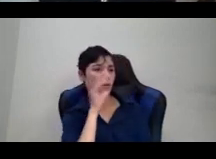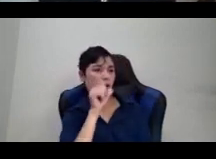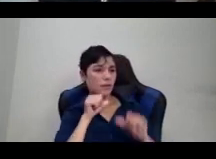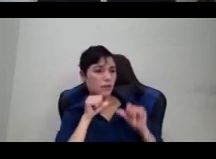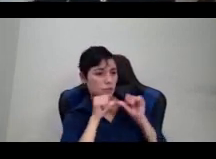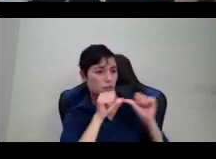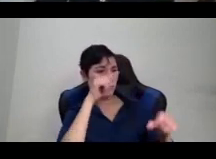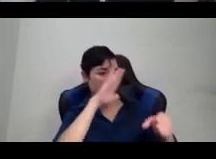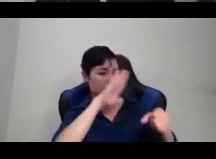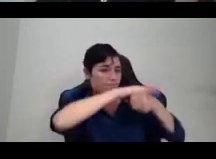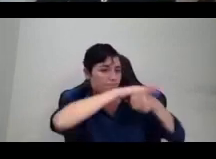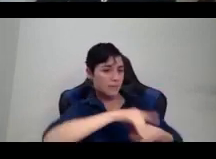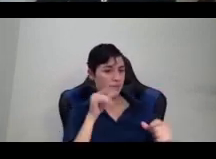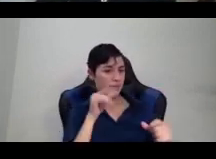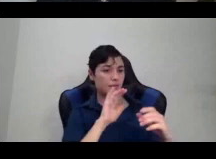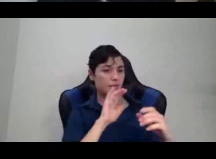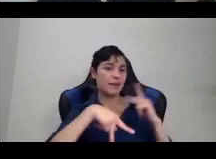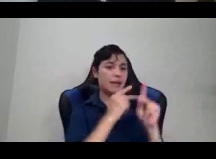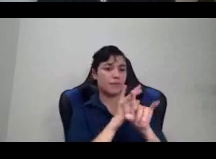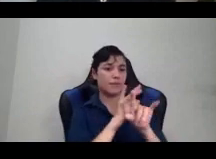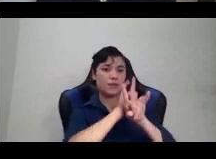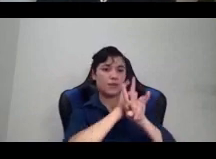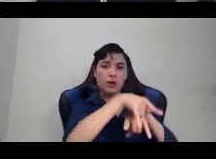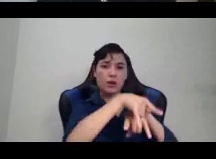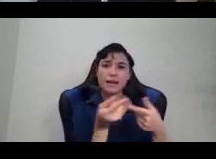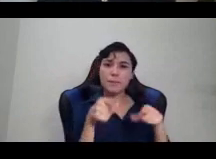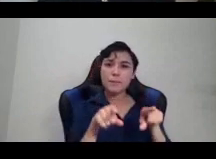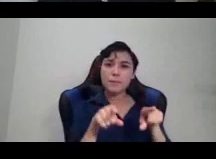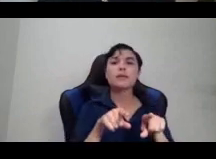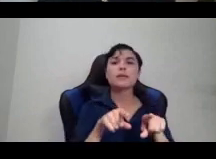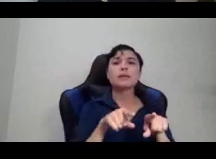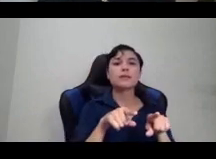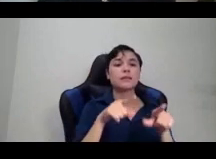colonialism, but not only, but also the gender binary.